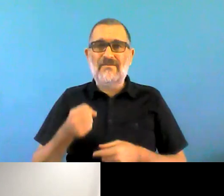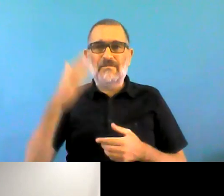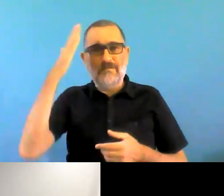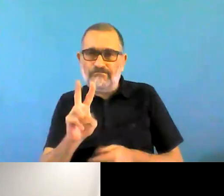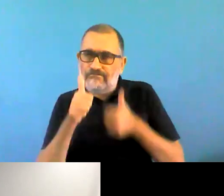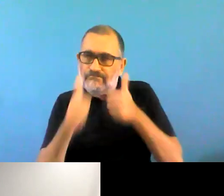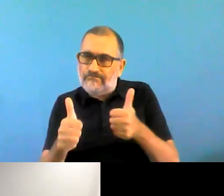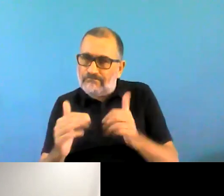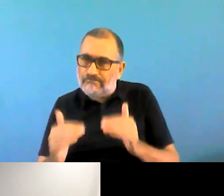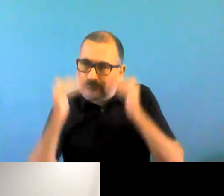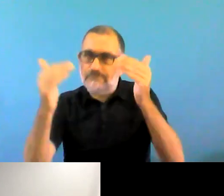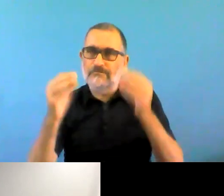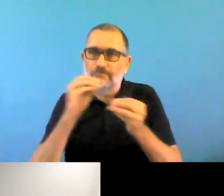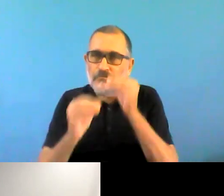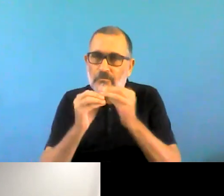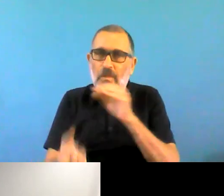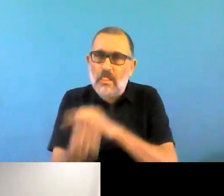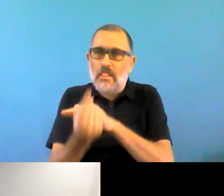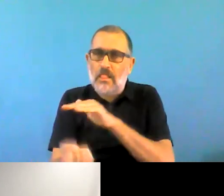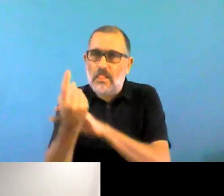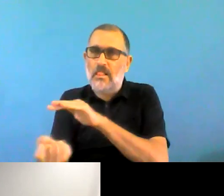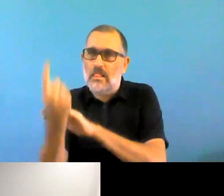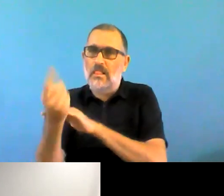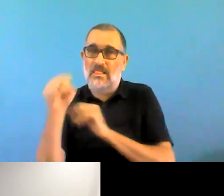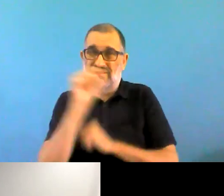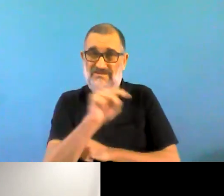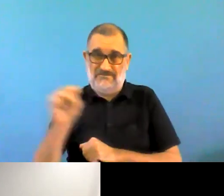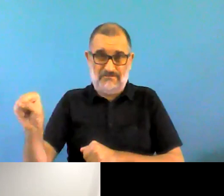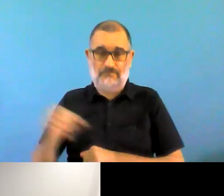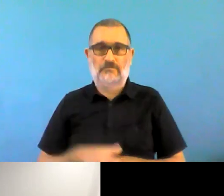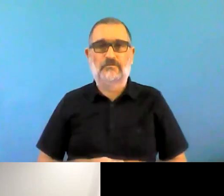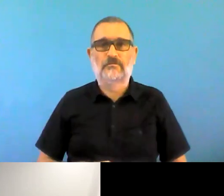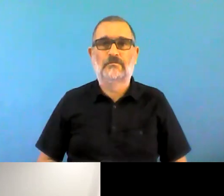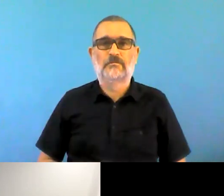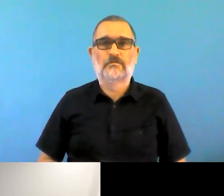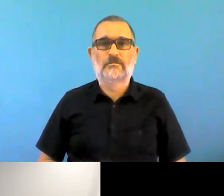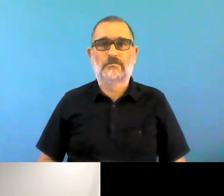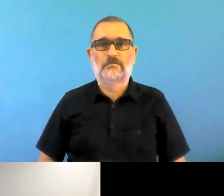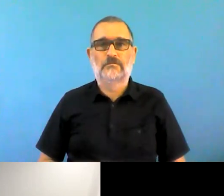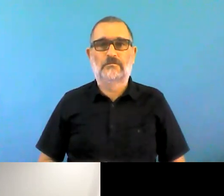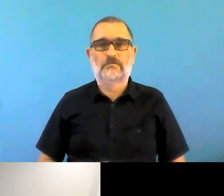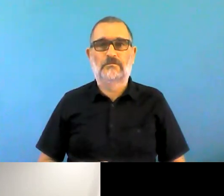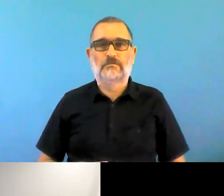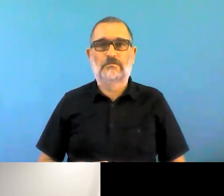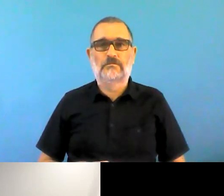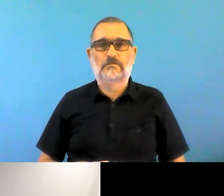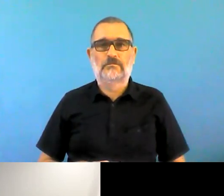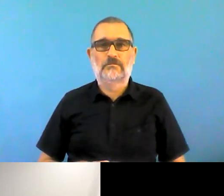and the health care providers themselves have had their mental health affected.